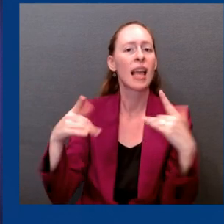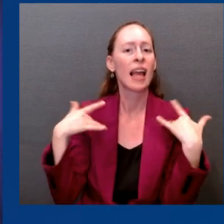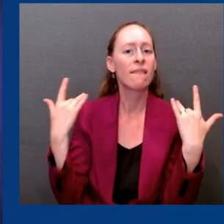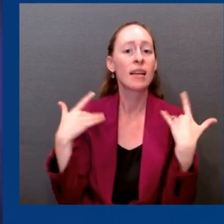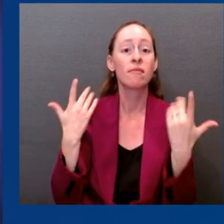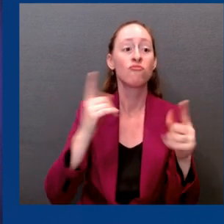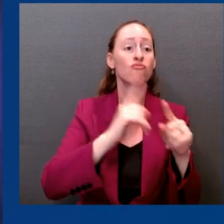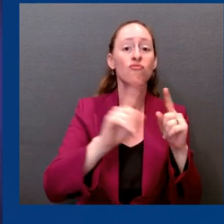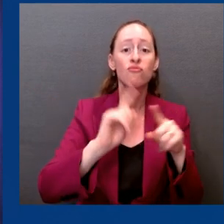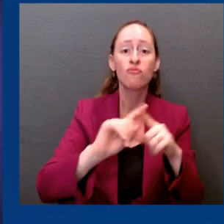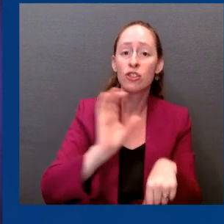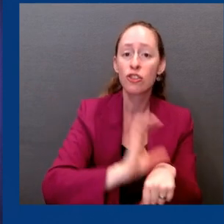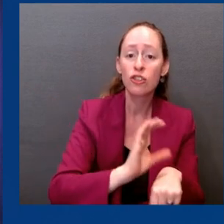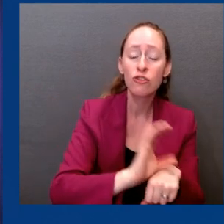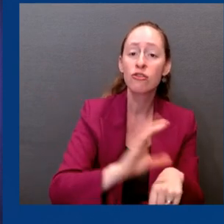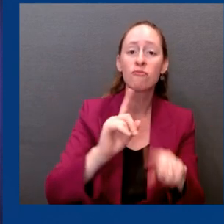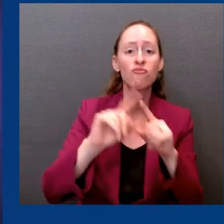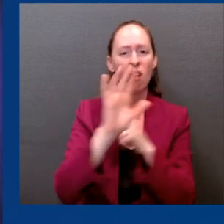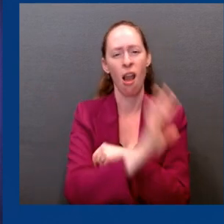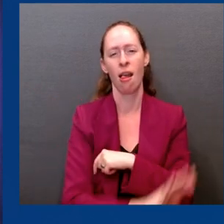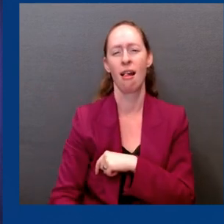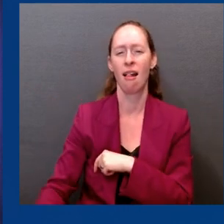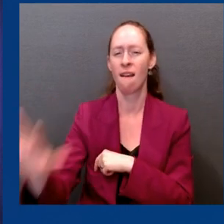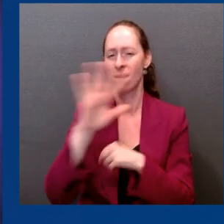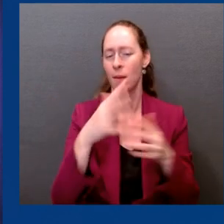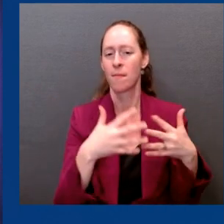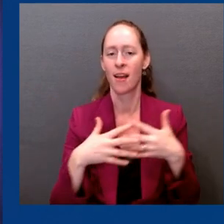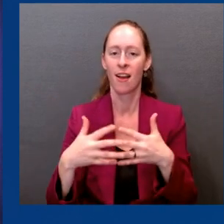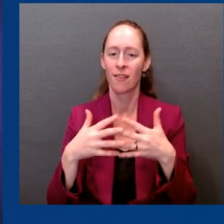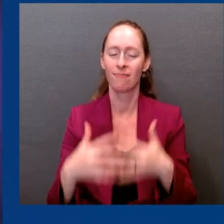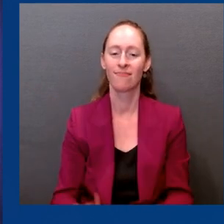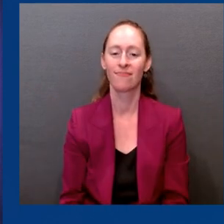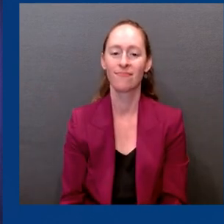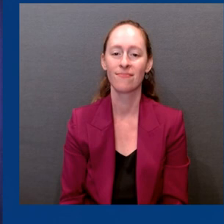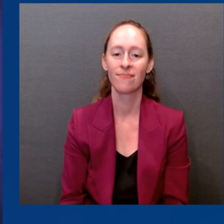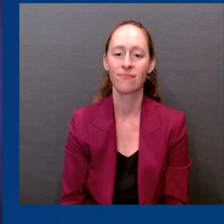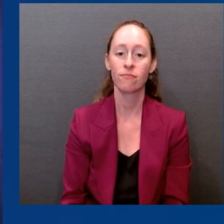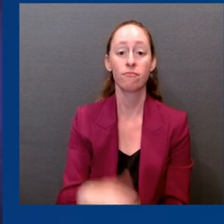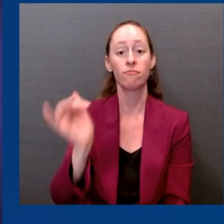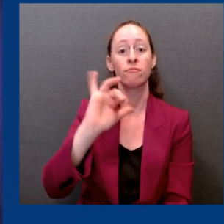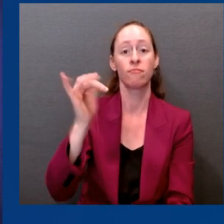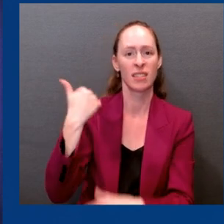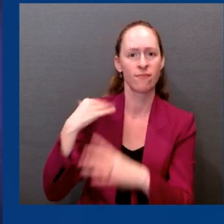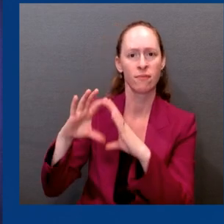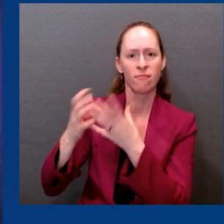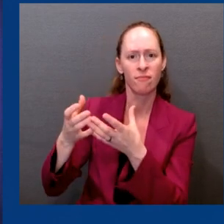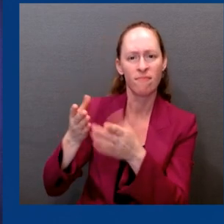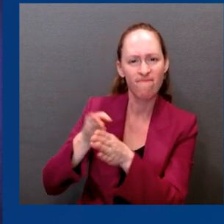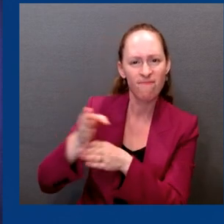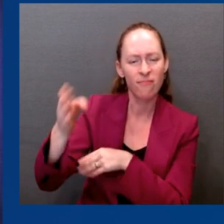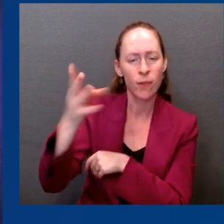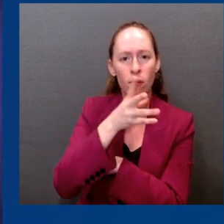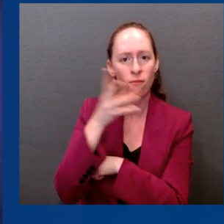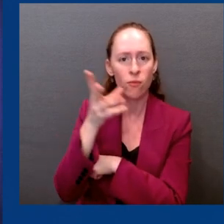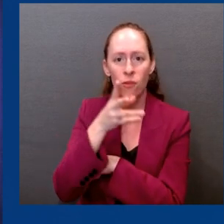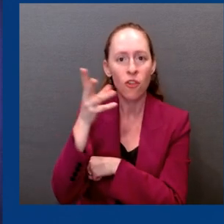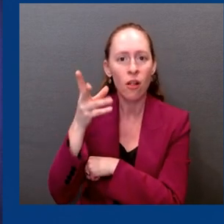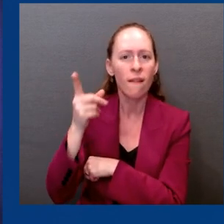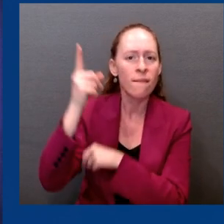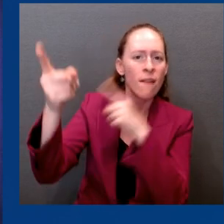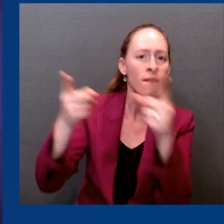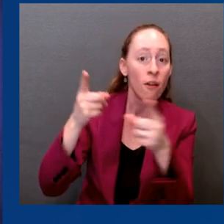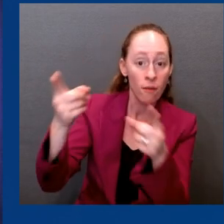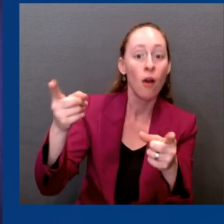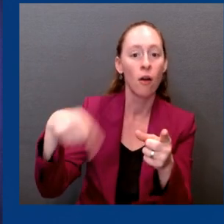strong reach across rural communities, such as Healthy Trucking of America, will host pop-up clinics. We have